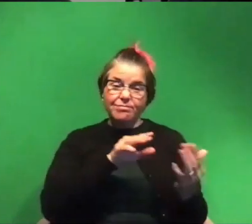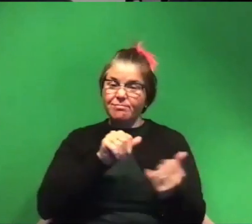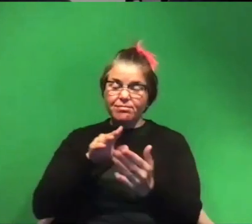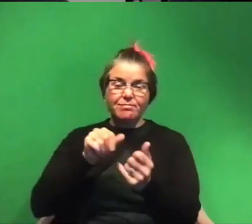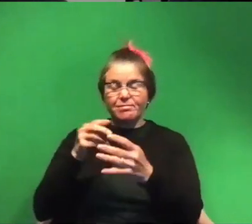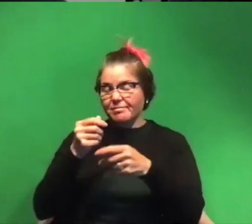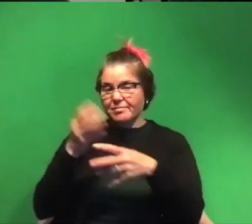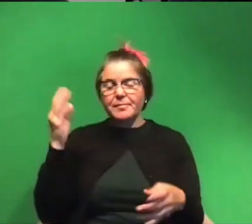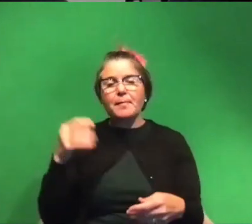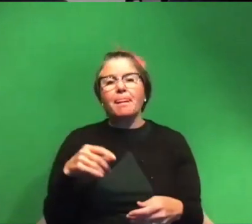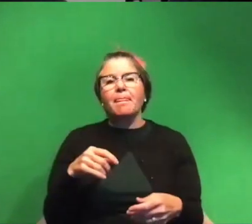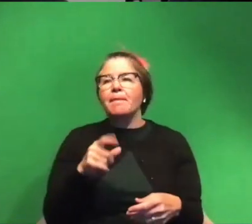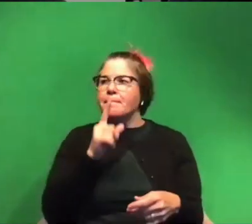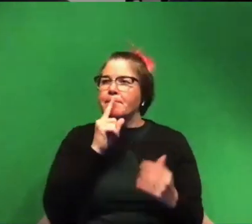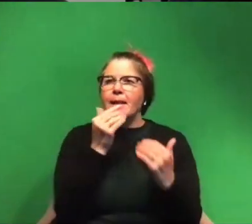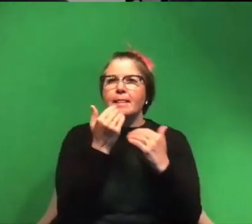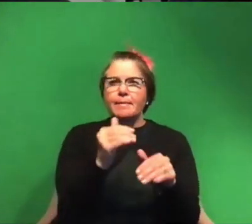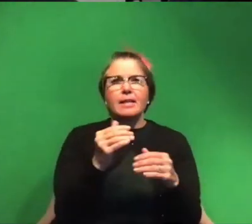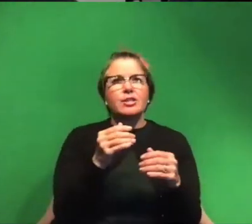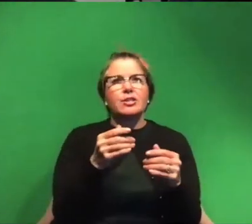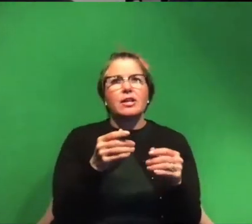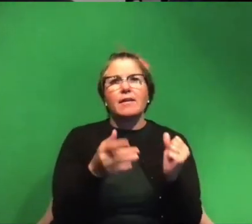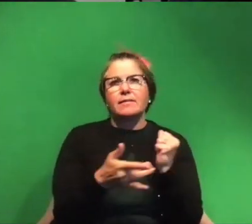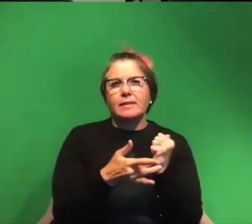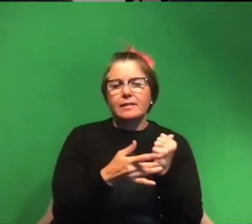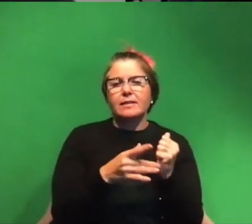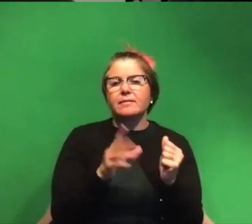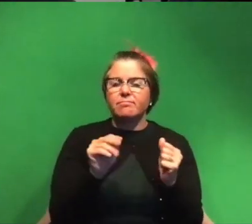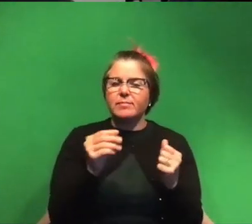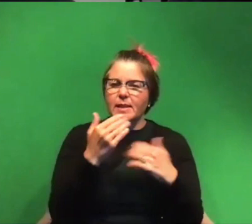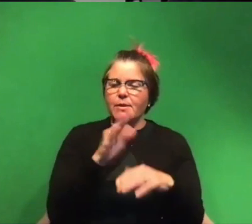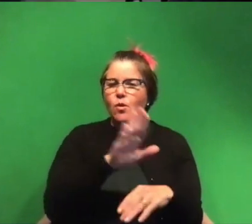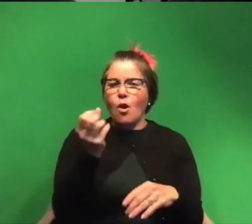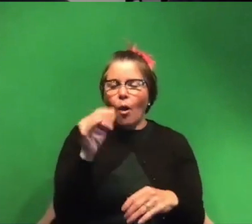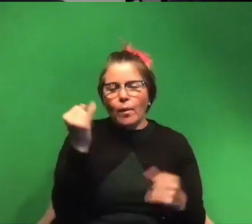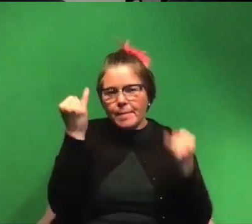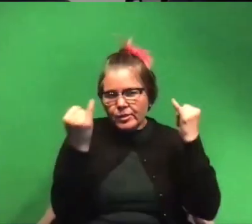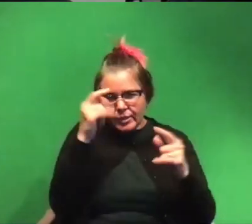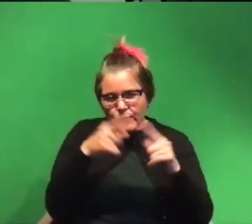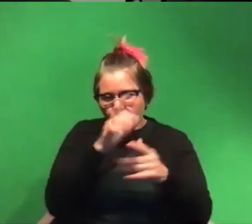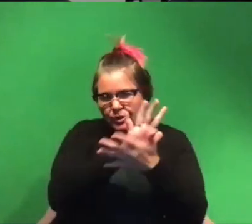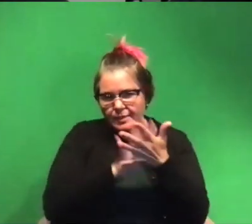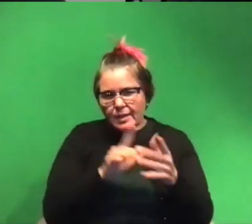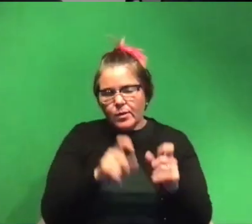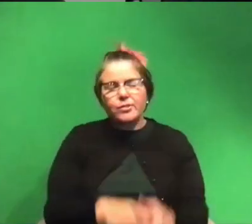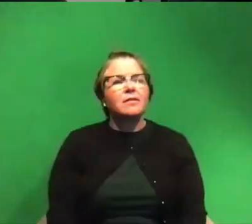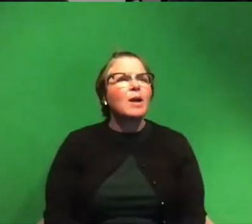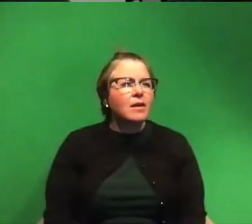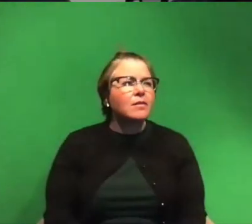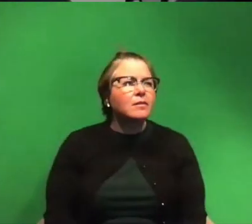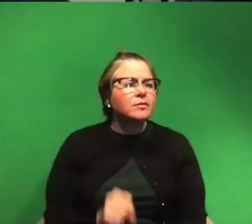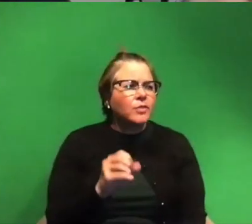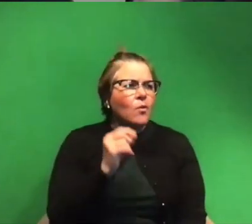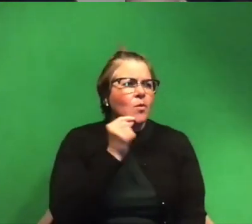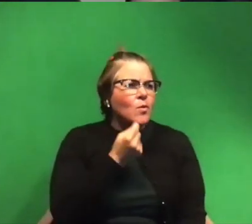it's less about a limitation in methods and more about the limitation of your own imagination when you're designing a question so cool so so